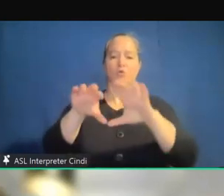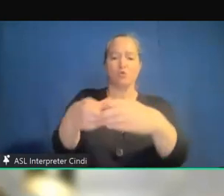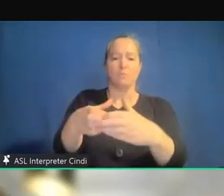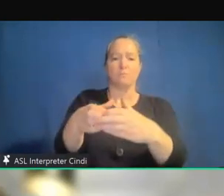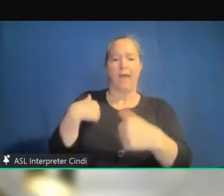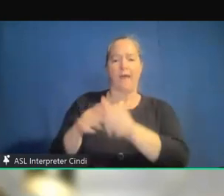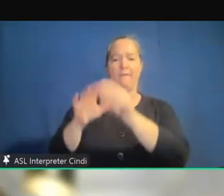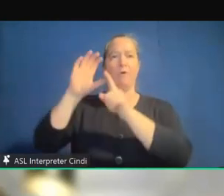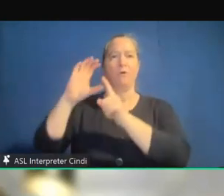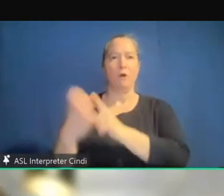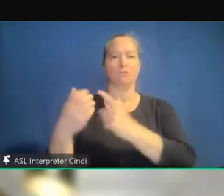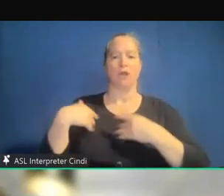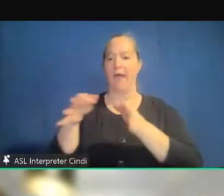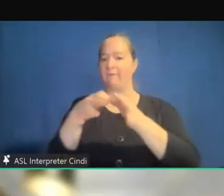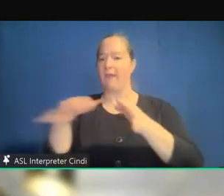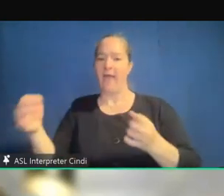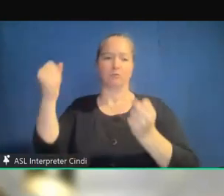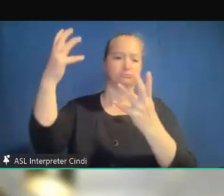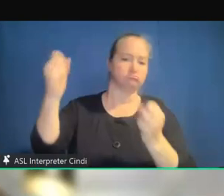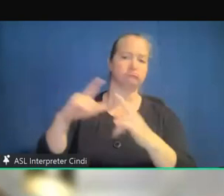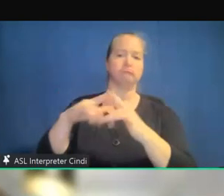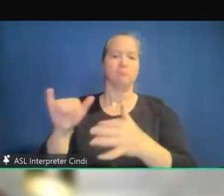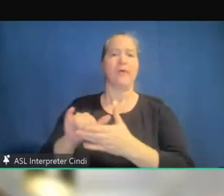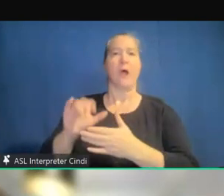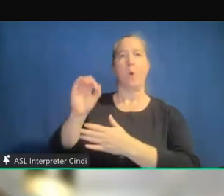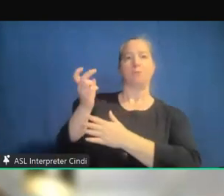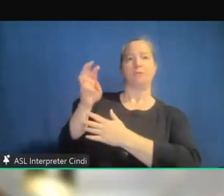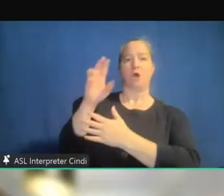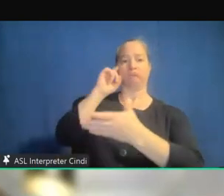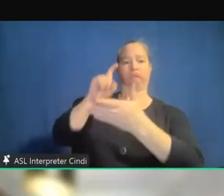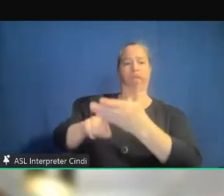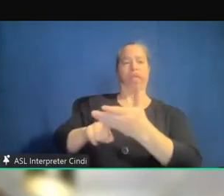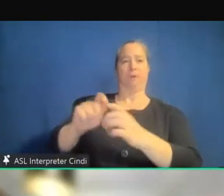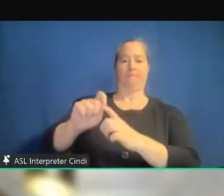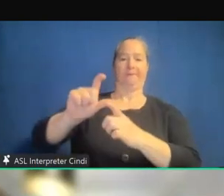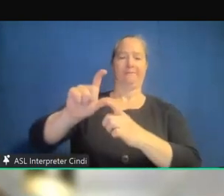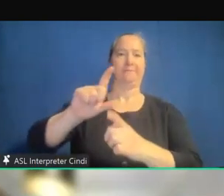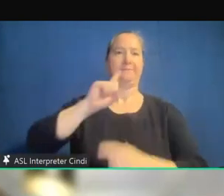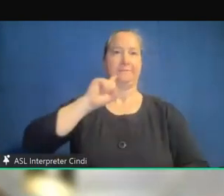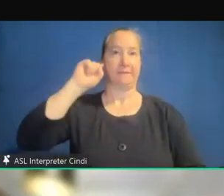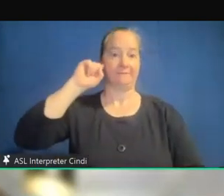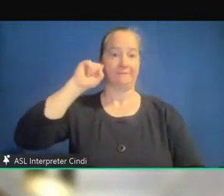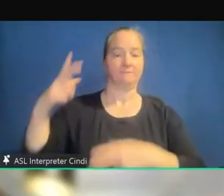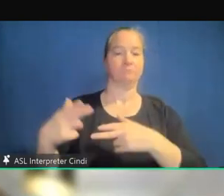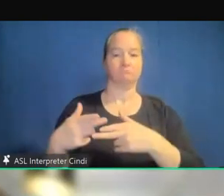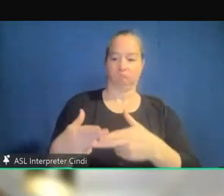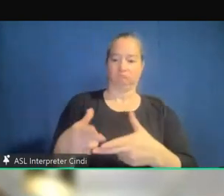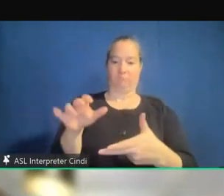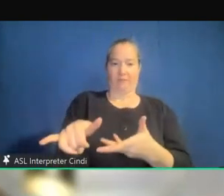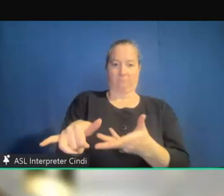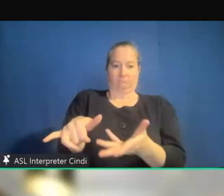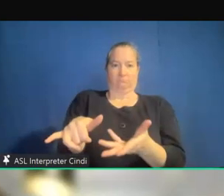that OCR recognizes that Big D deaf often refers to